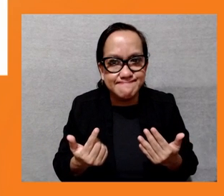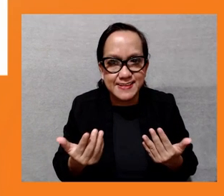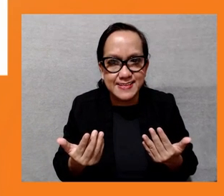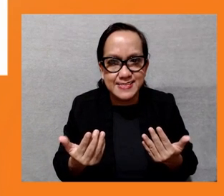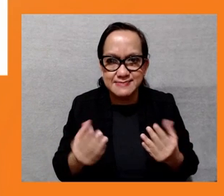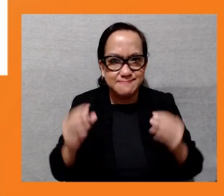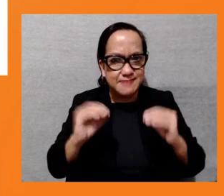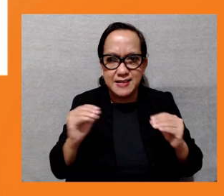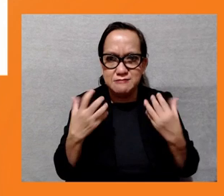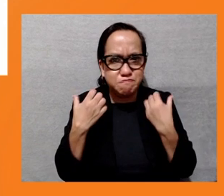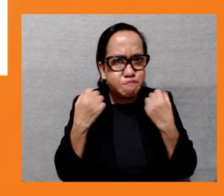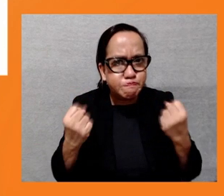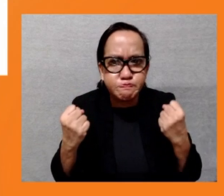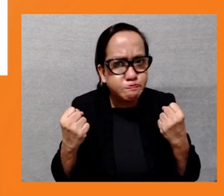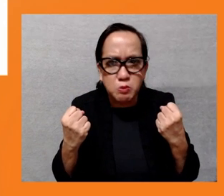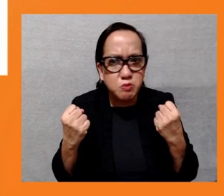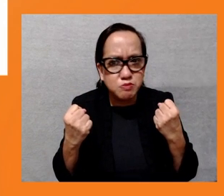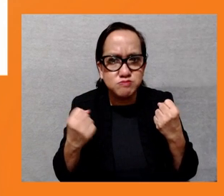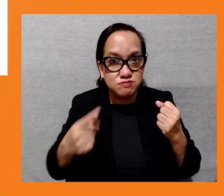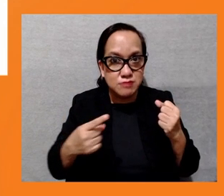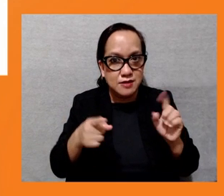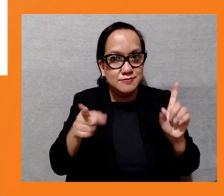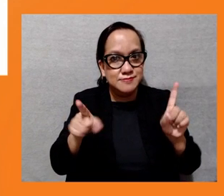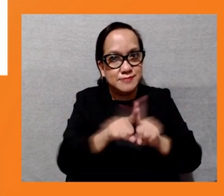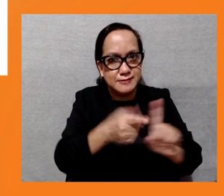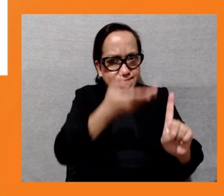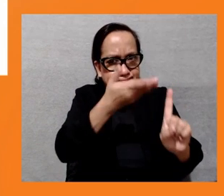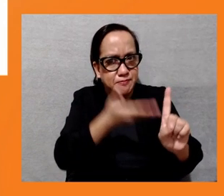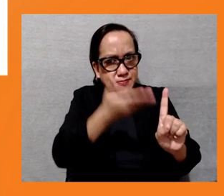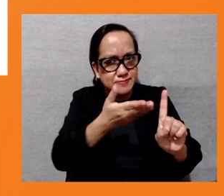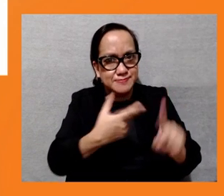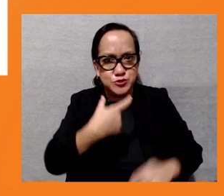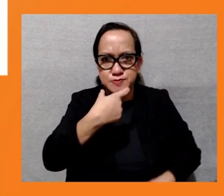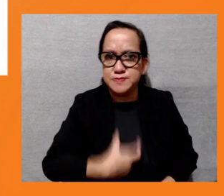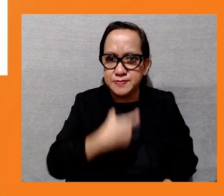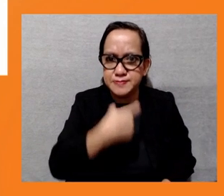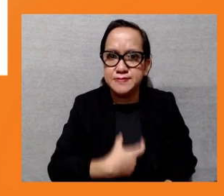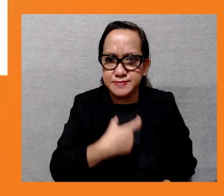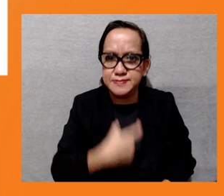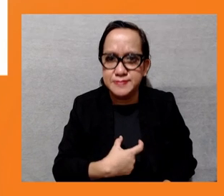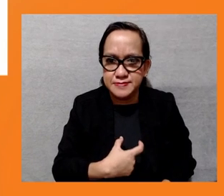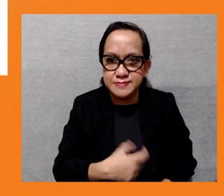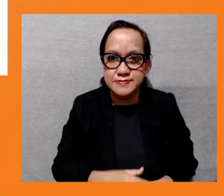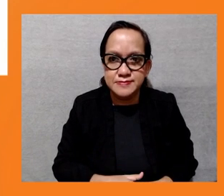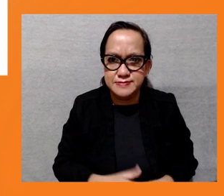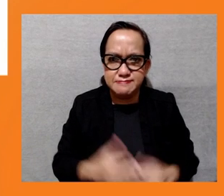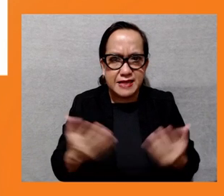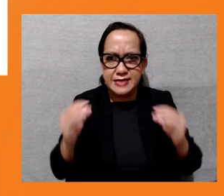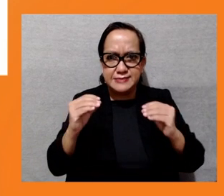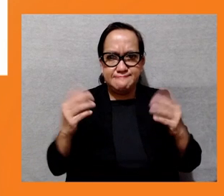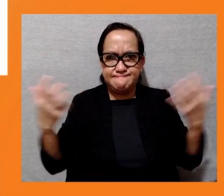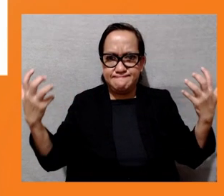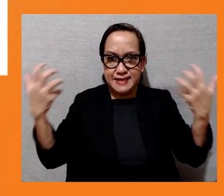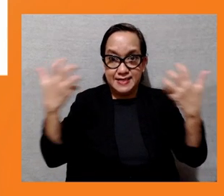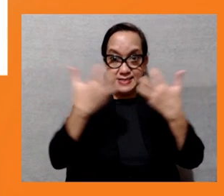long time and the ADB also look into the harmonization of some of these the project even just